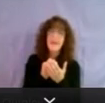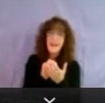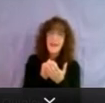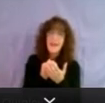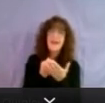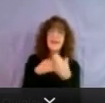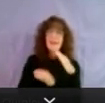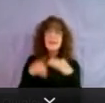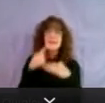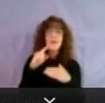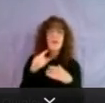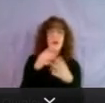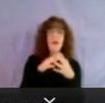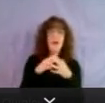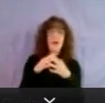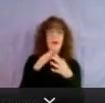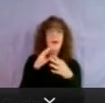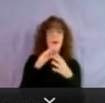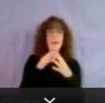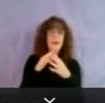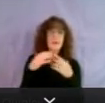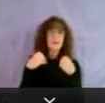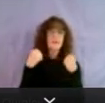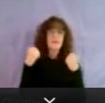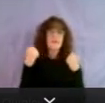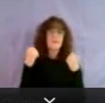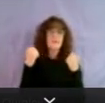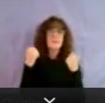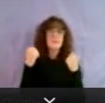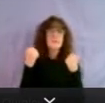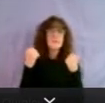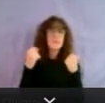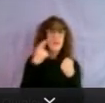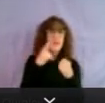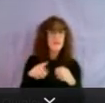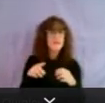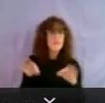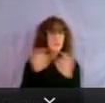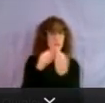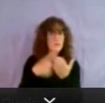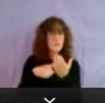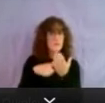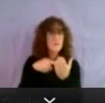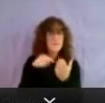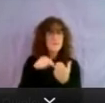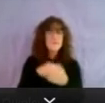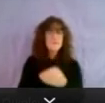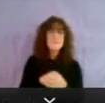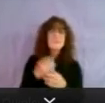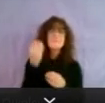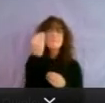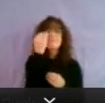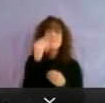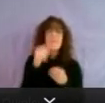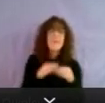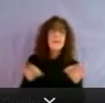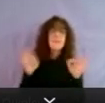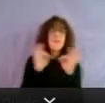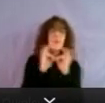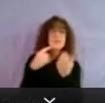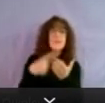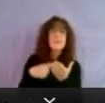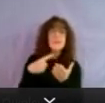Maryland's recovery. So that's why I feel like this discussion is really important. And then when we think about the importance of the